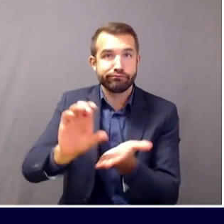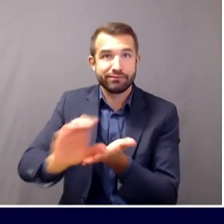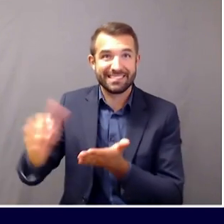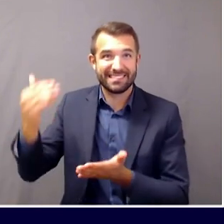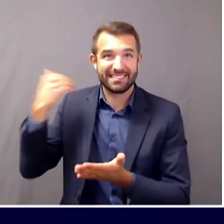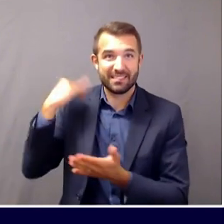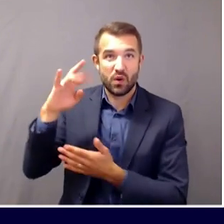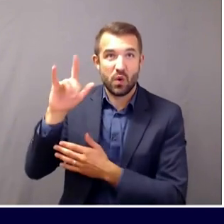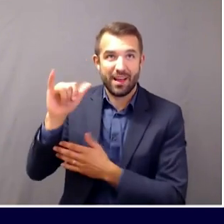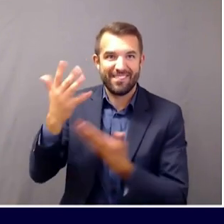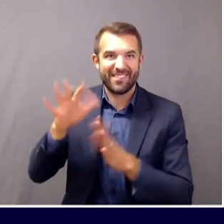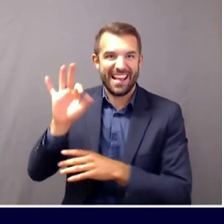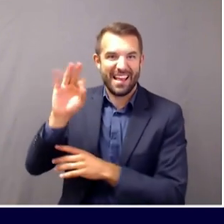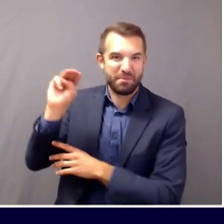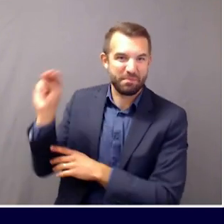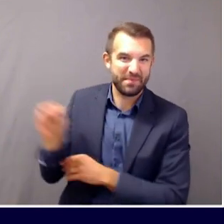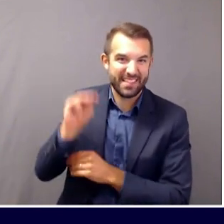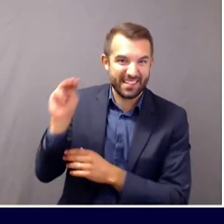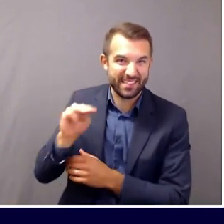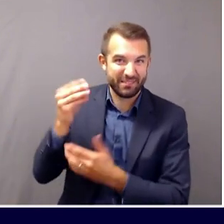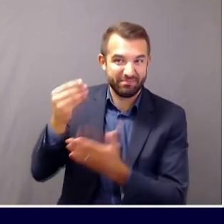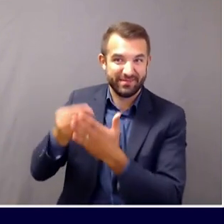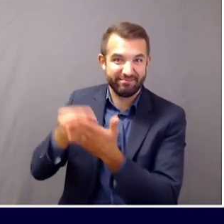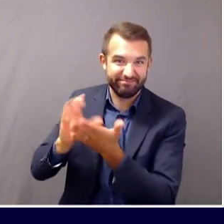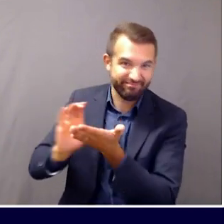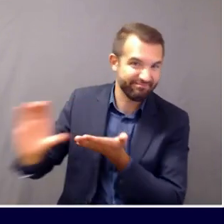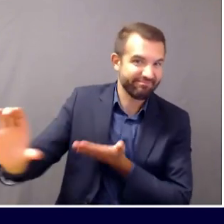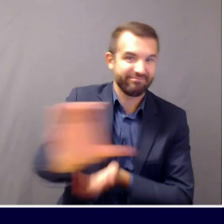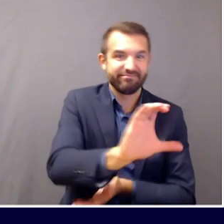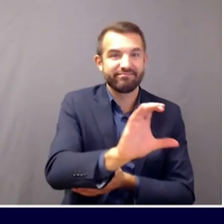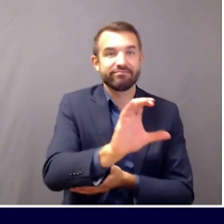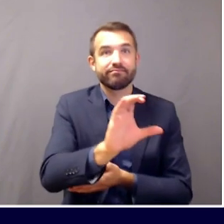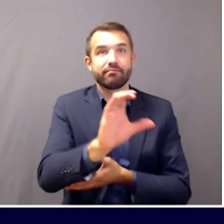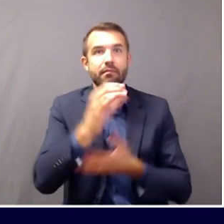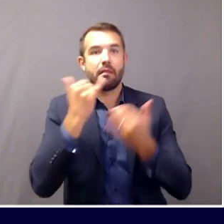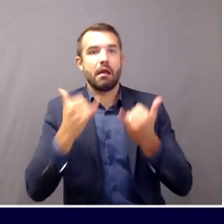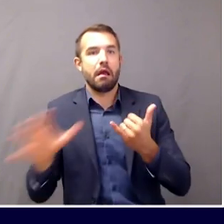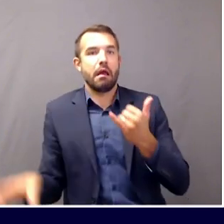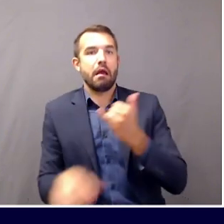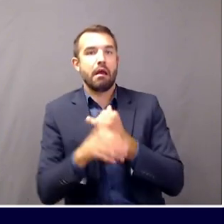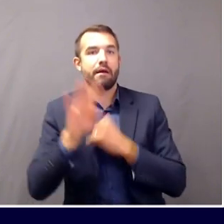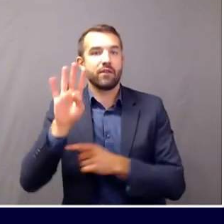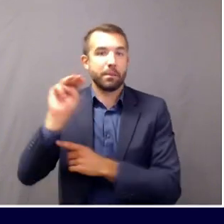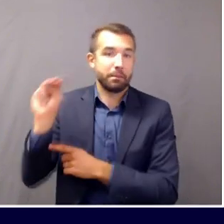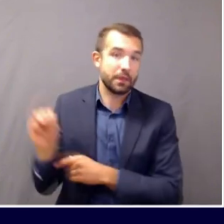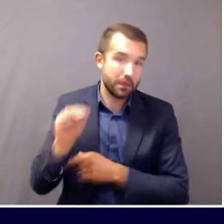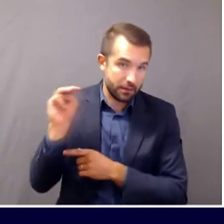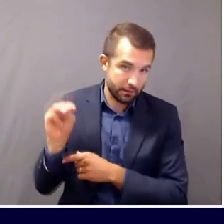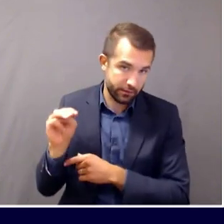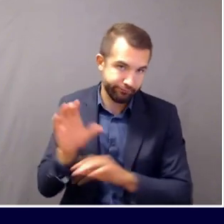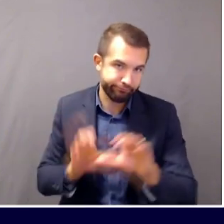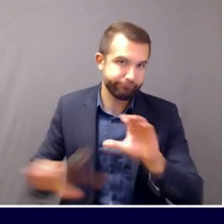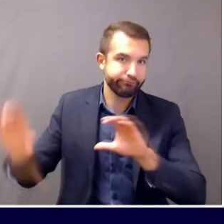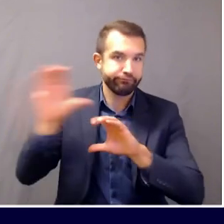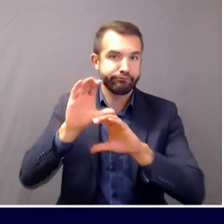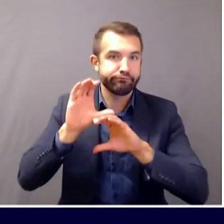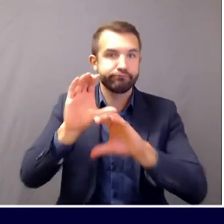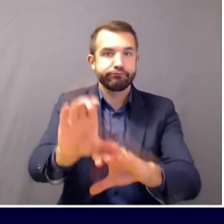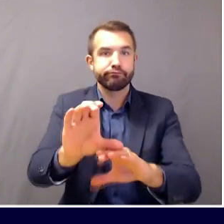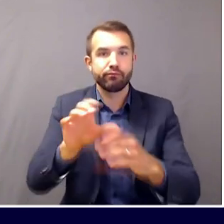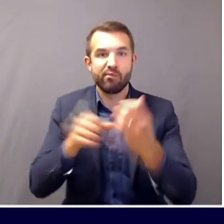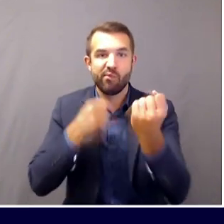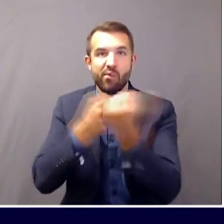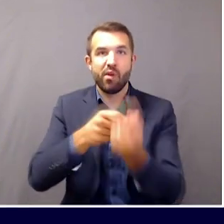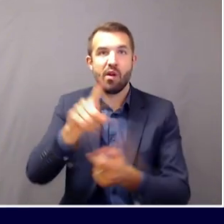total, this Keep Maine Healthy funding will benefit 132 municipalities and two tribal governments,